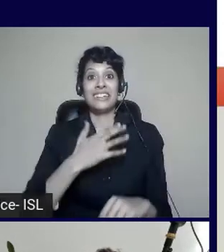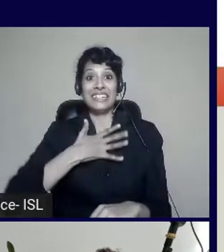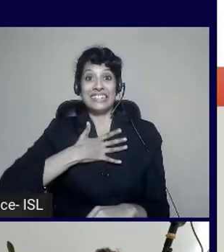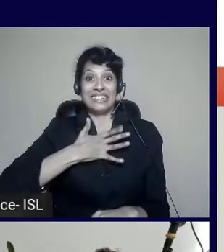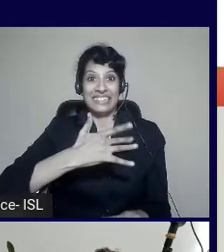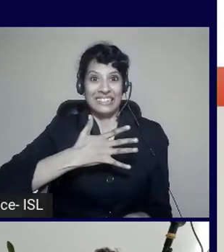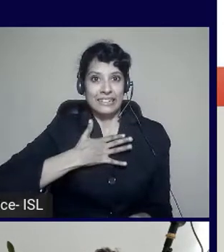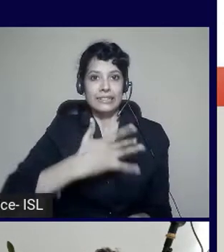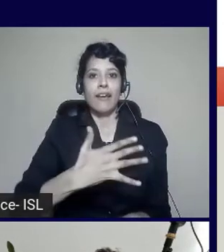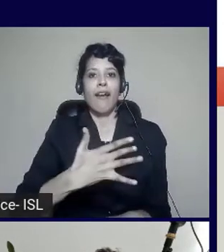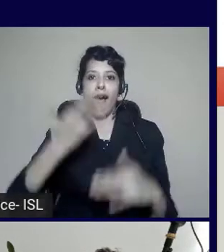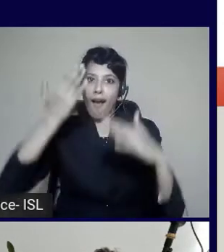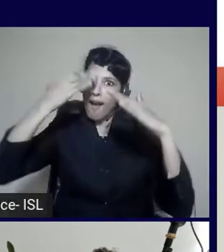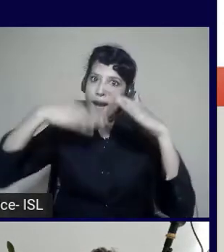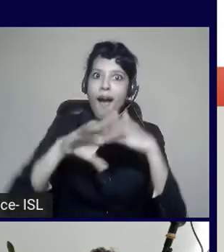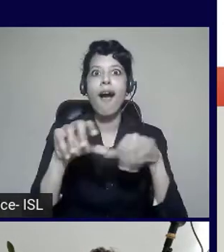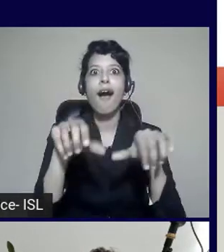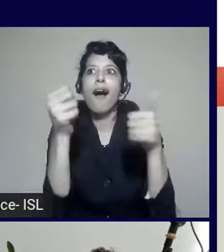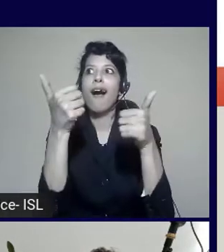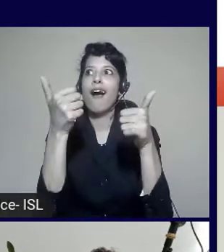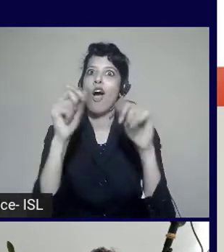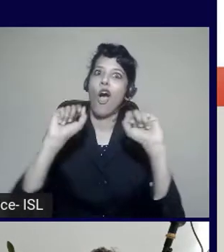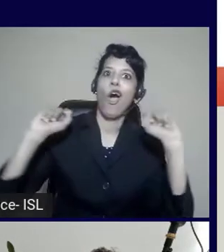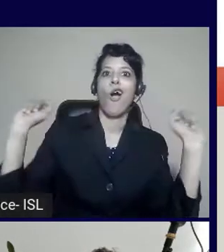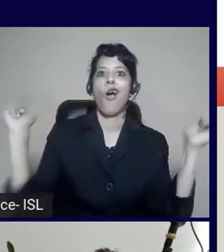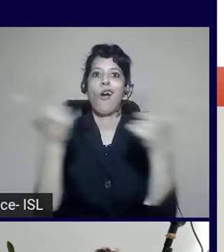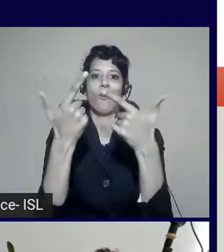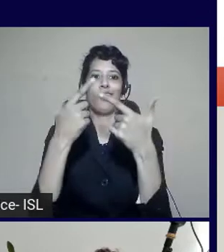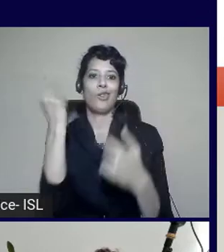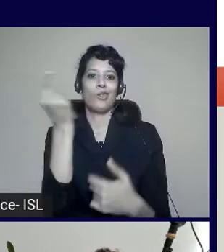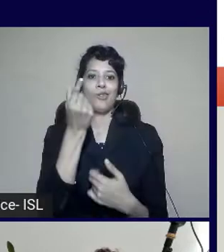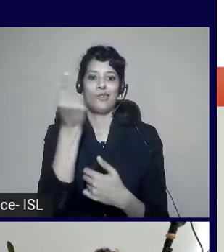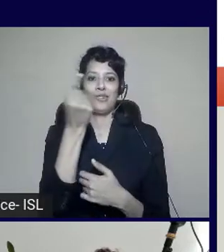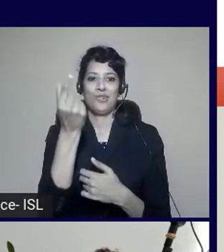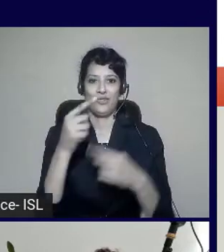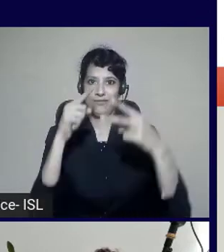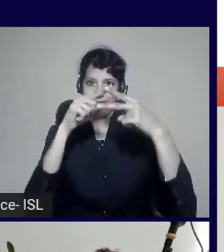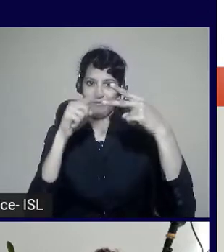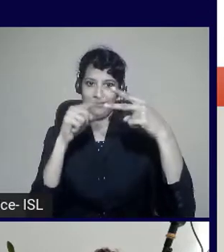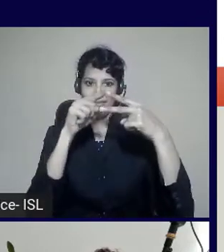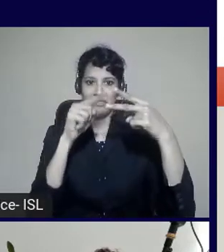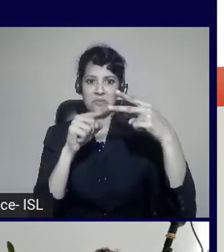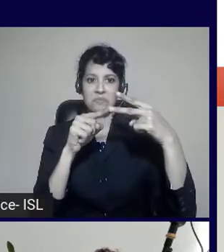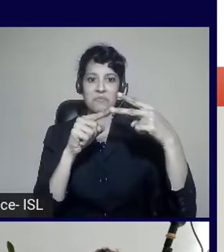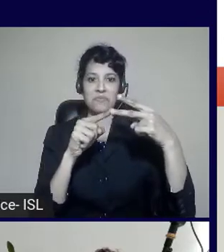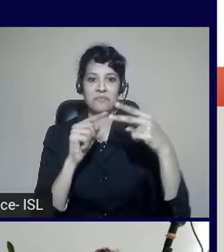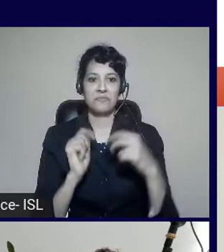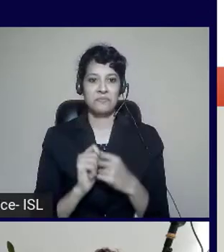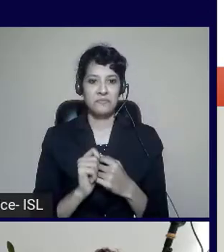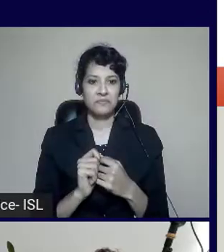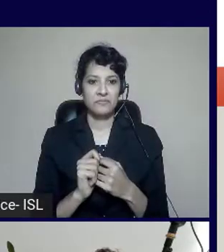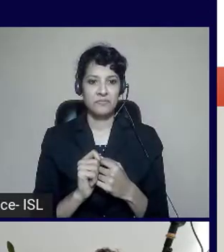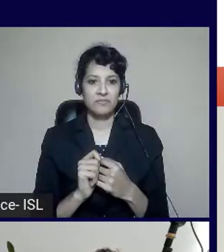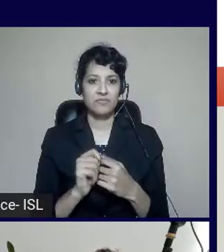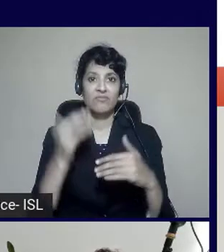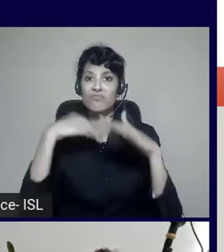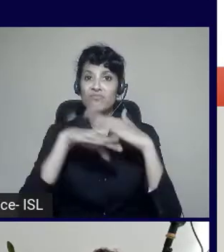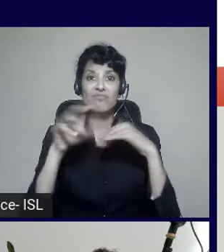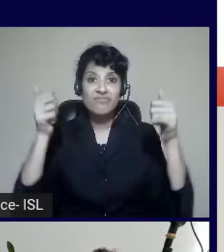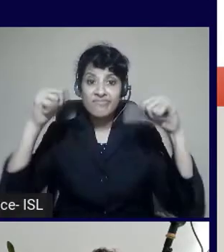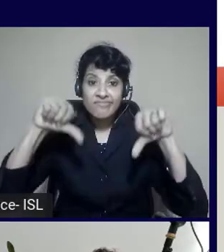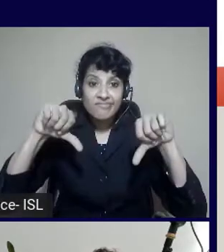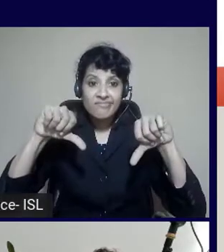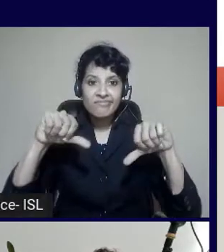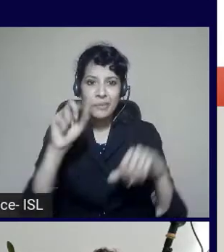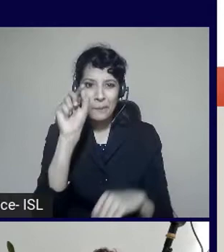screen reader software or an accessible assistive tool can't actually use it. So for example in the inaccessible version. If I